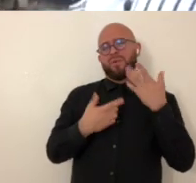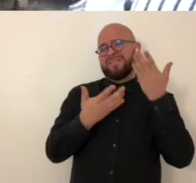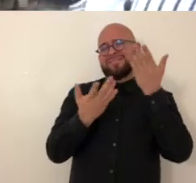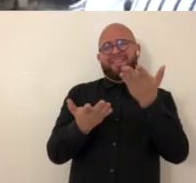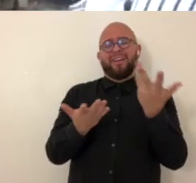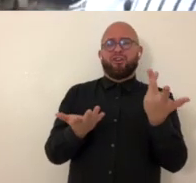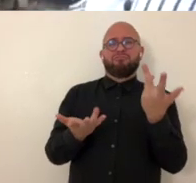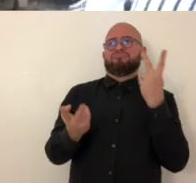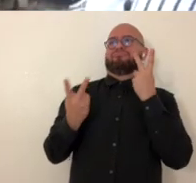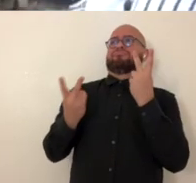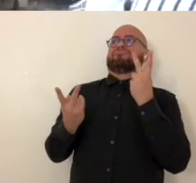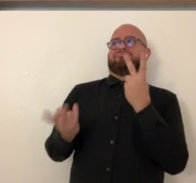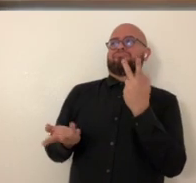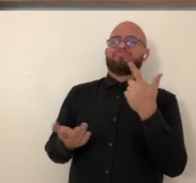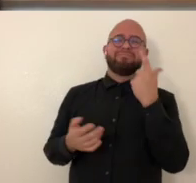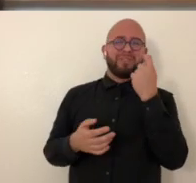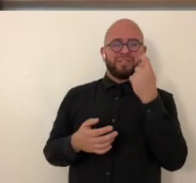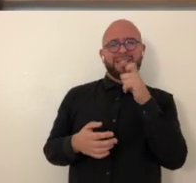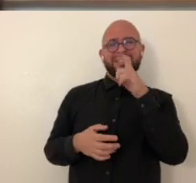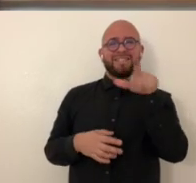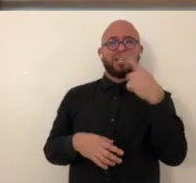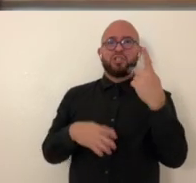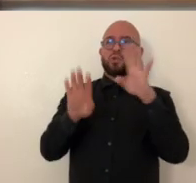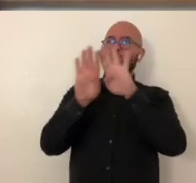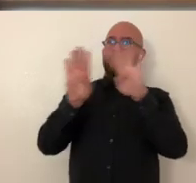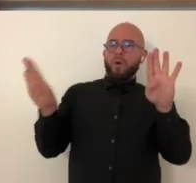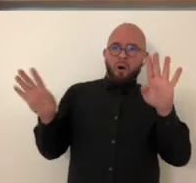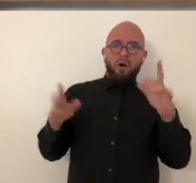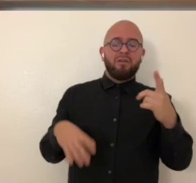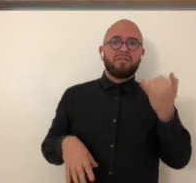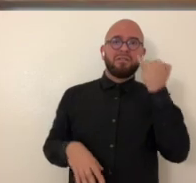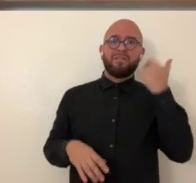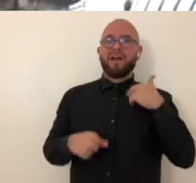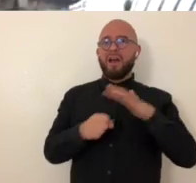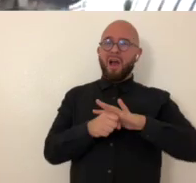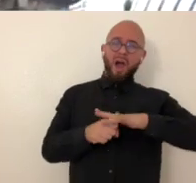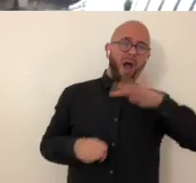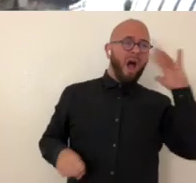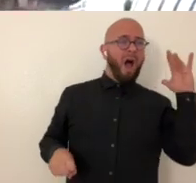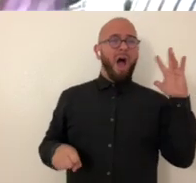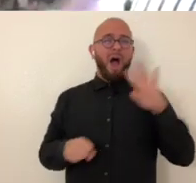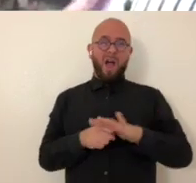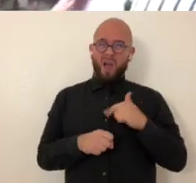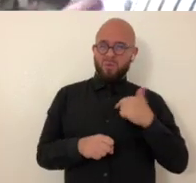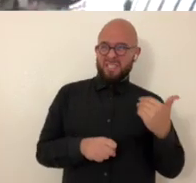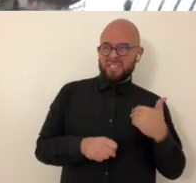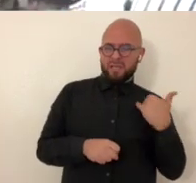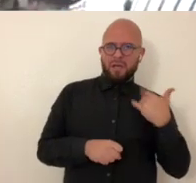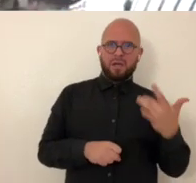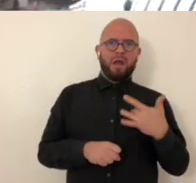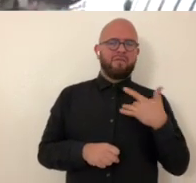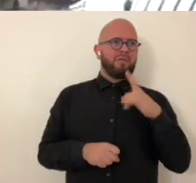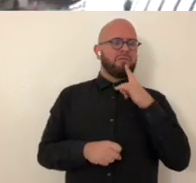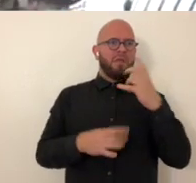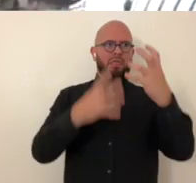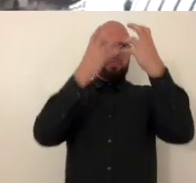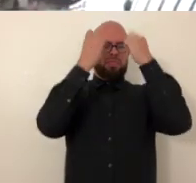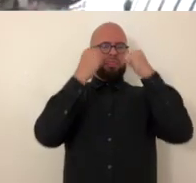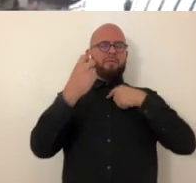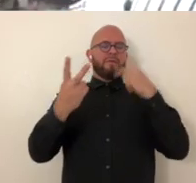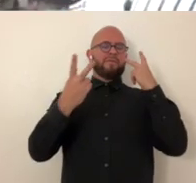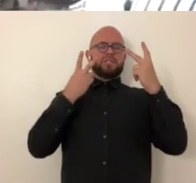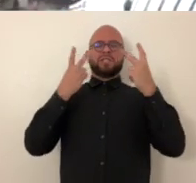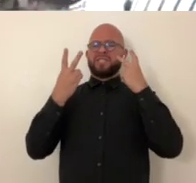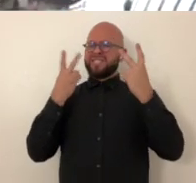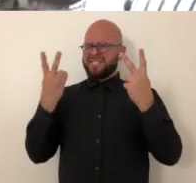start taking form like who are you it's always been there um it wasn't in the early parts restricted to walls when i when i would